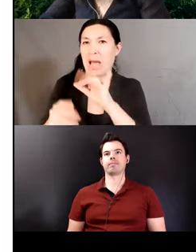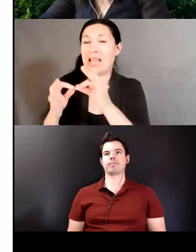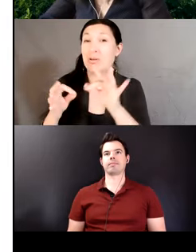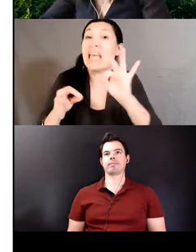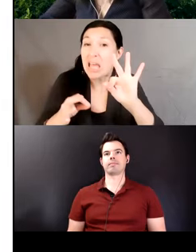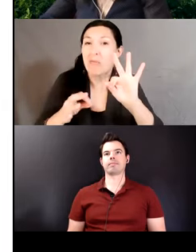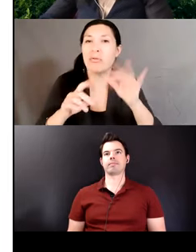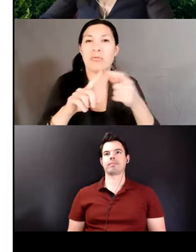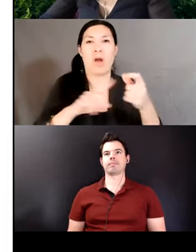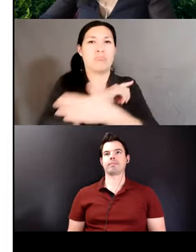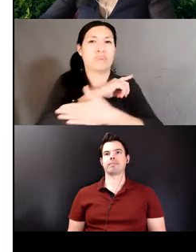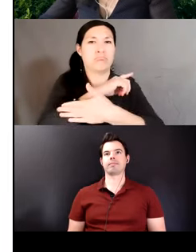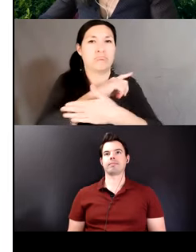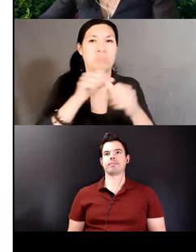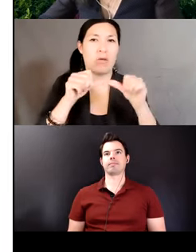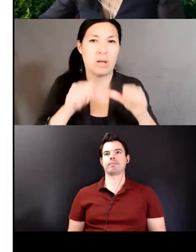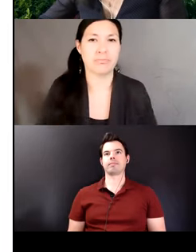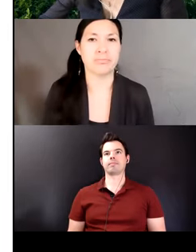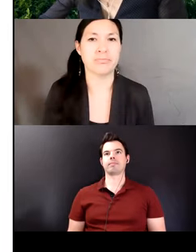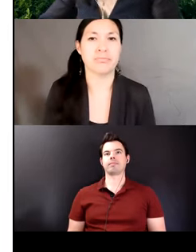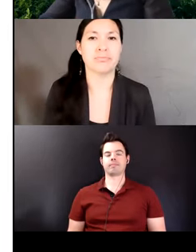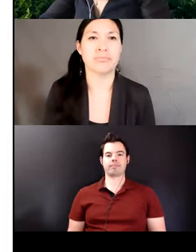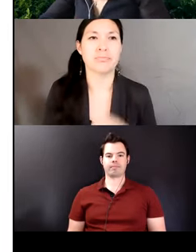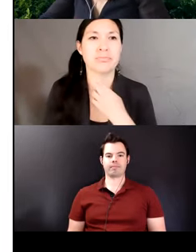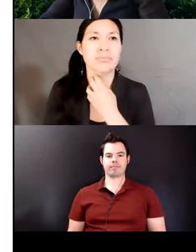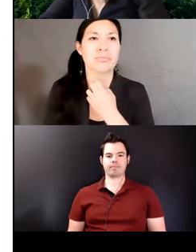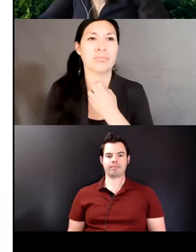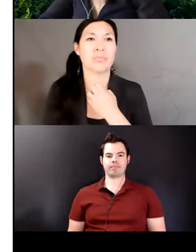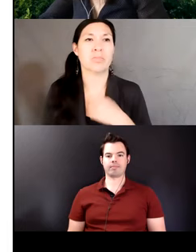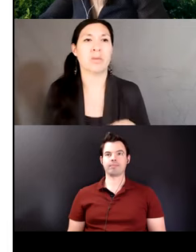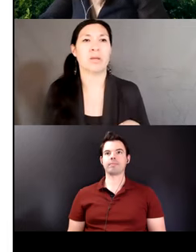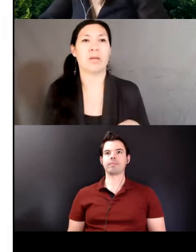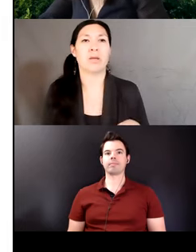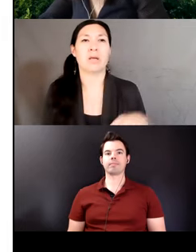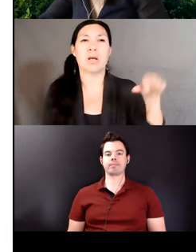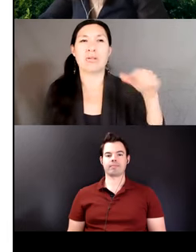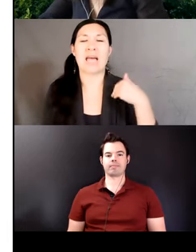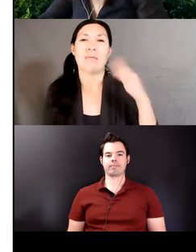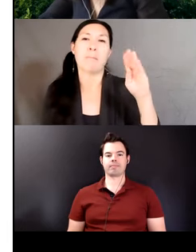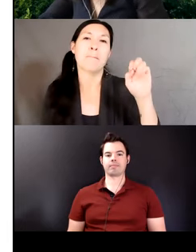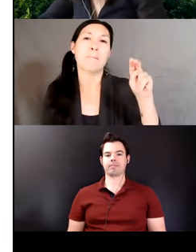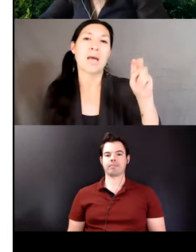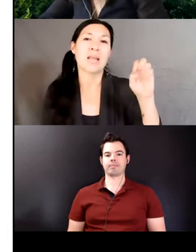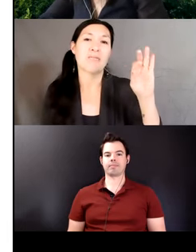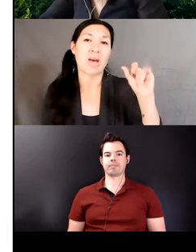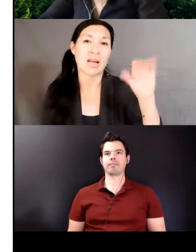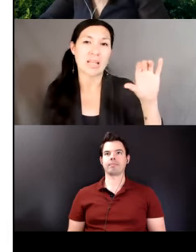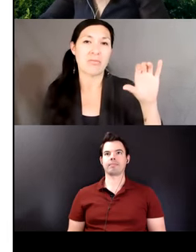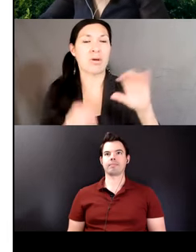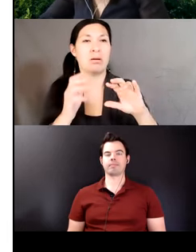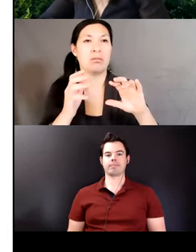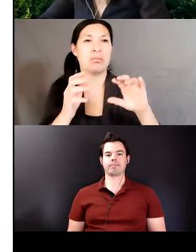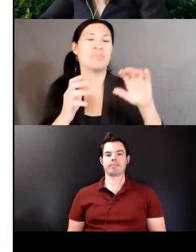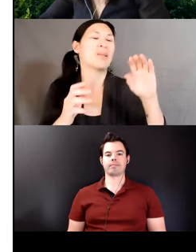quechua has a benefactive meaning expressed to through the suffix pu as in